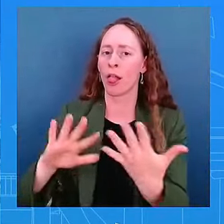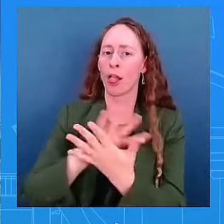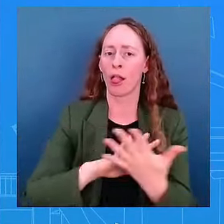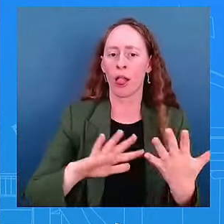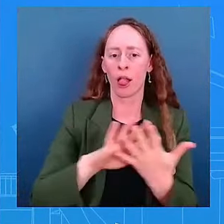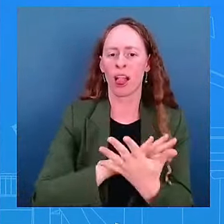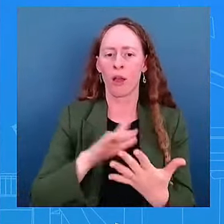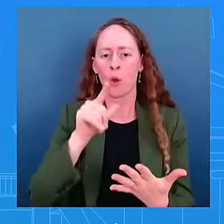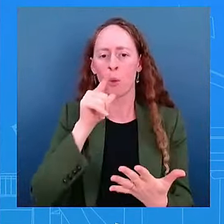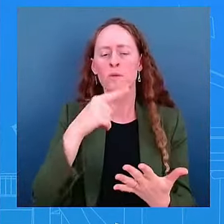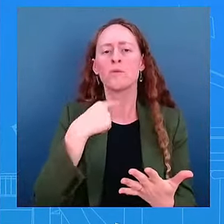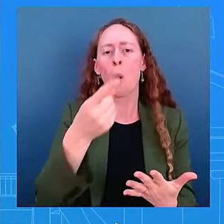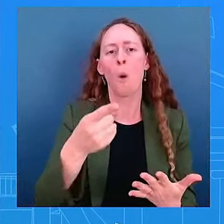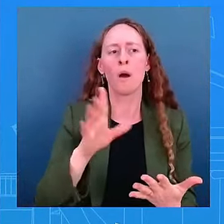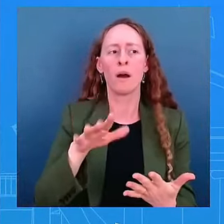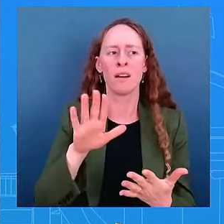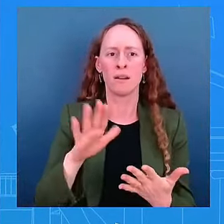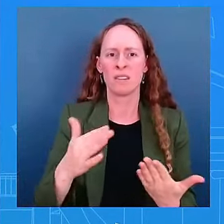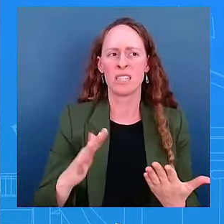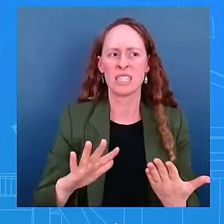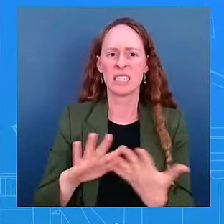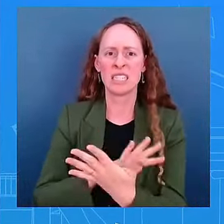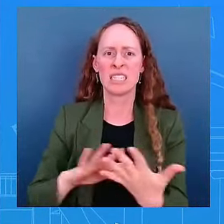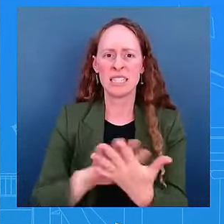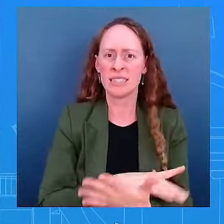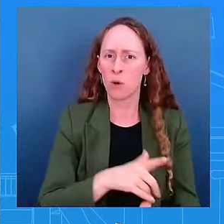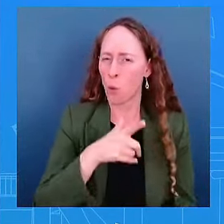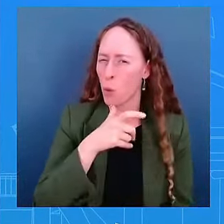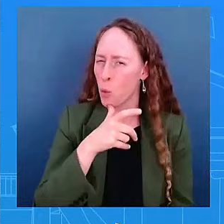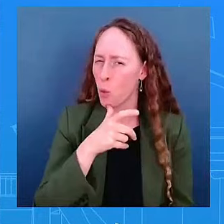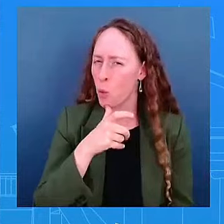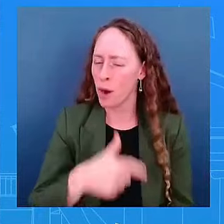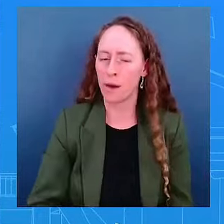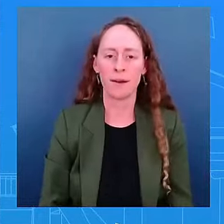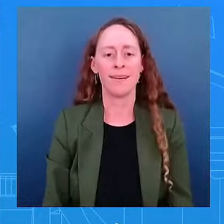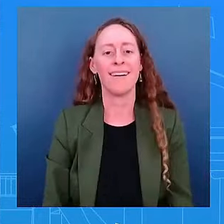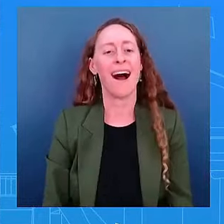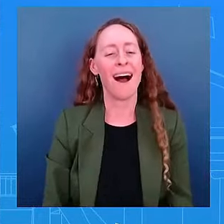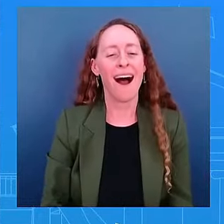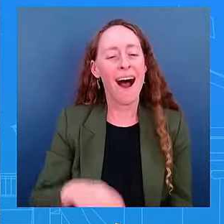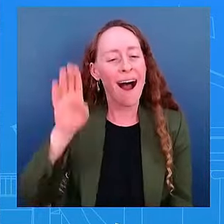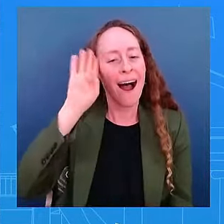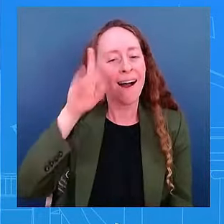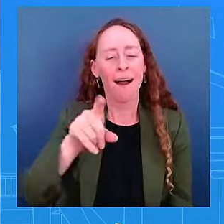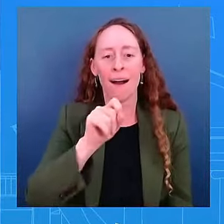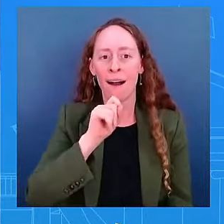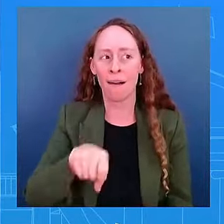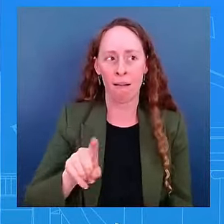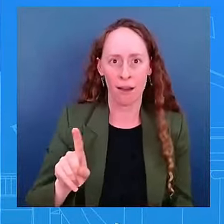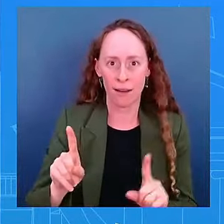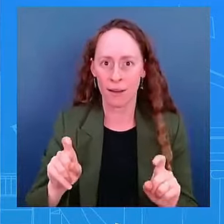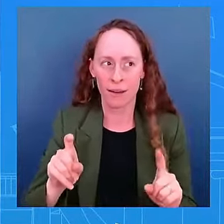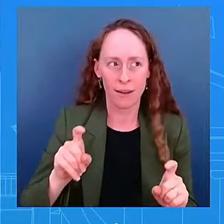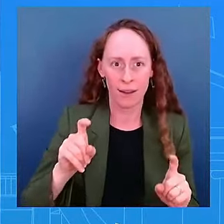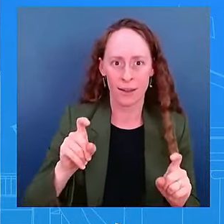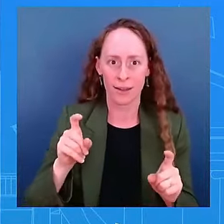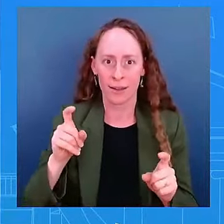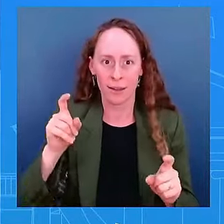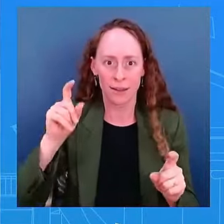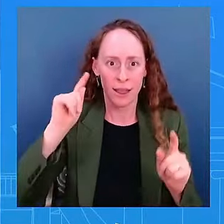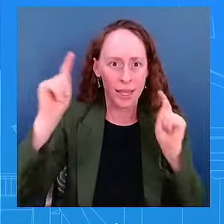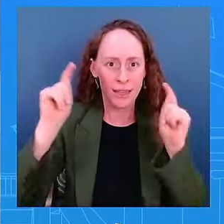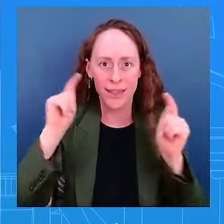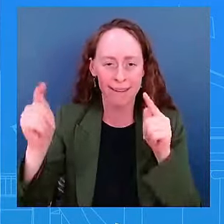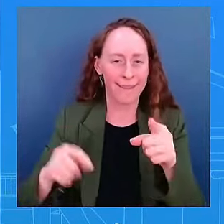I know that that is a narrative that you love. No, no, no, wait. Hold on. He did a press conference at NATO. I'm in it.